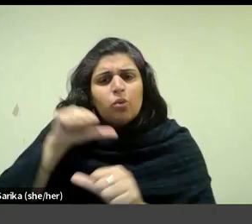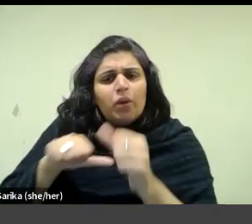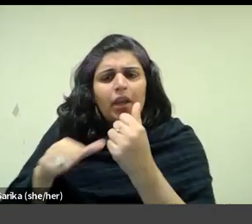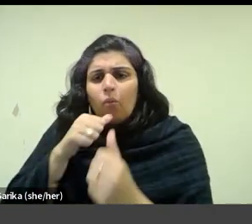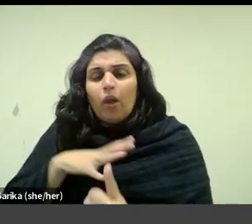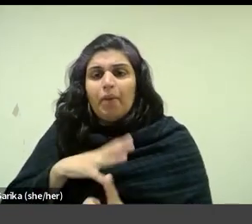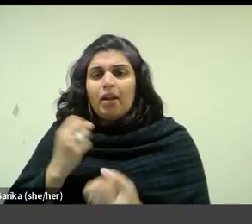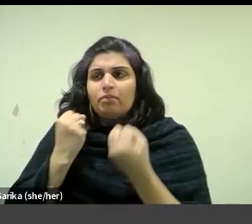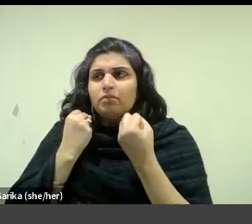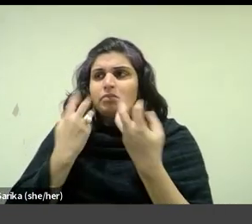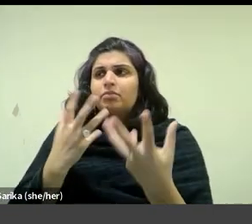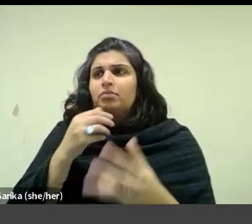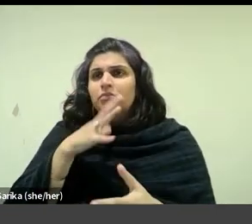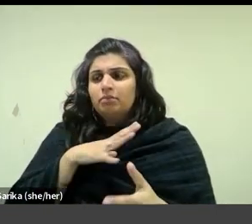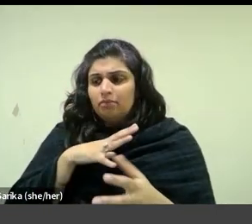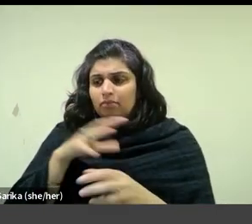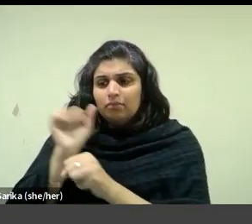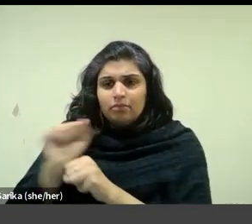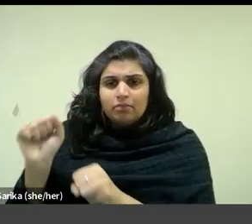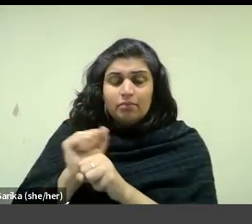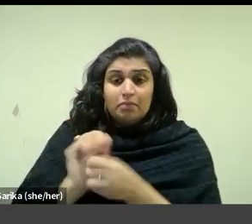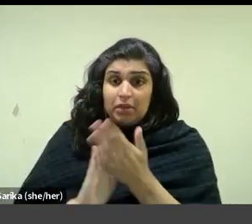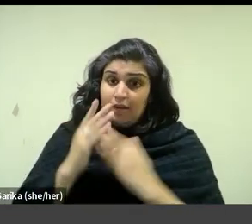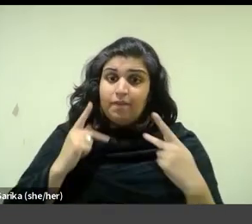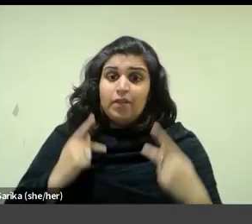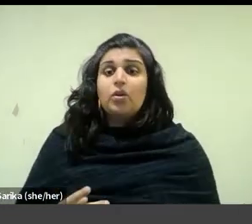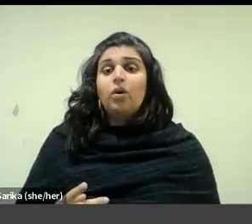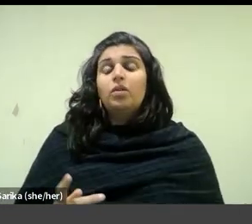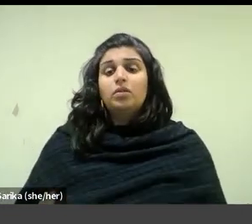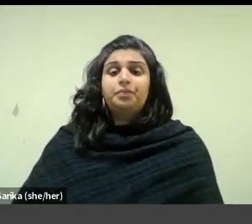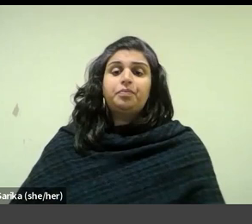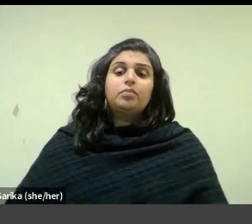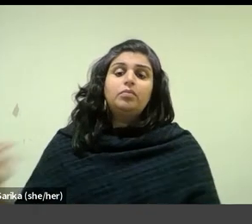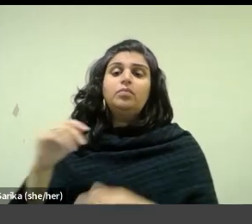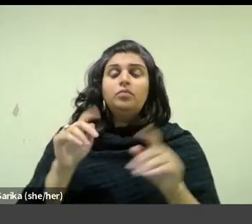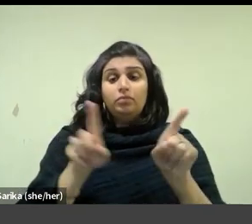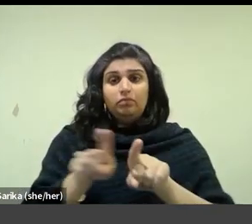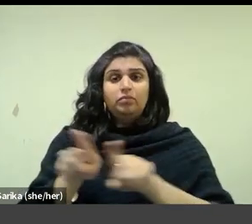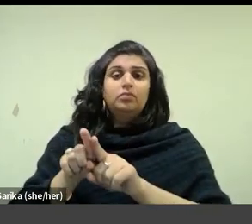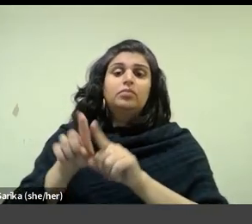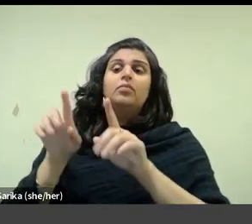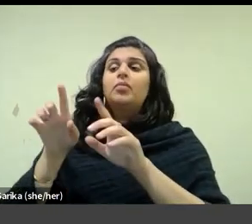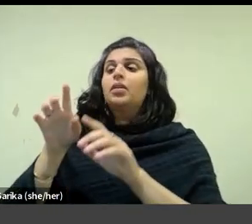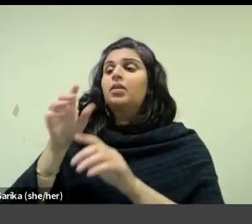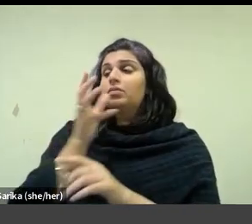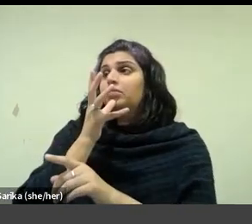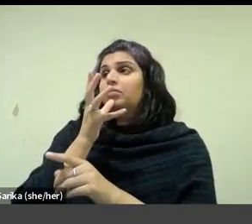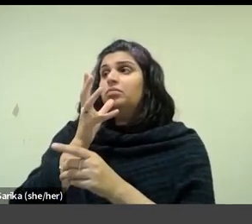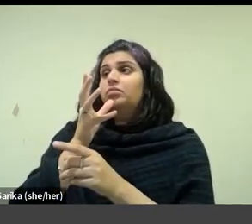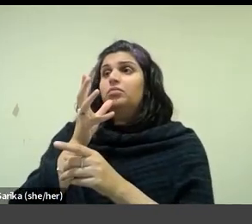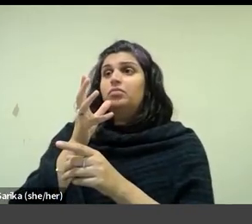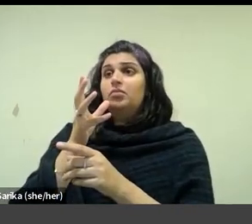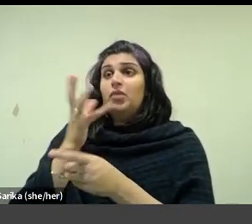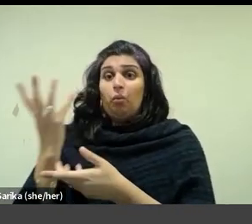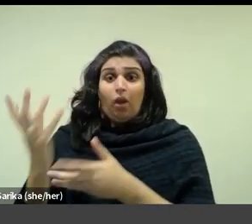women's immaterial labor made visible. It was also by this means that Madame Voyard got herself in the picture